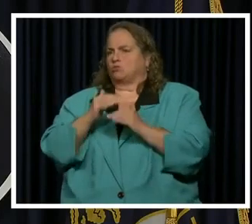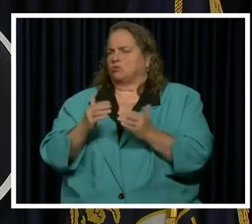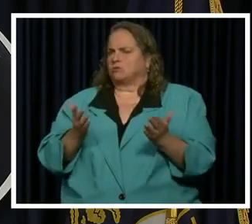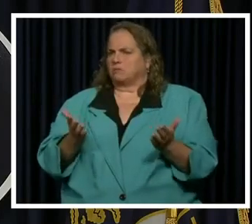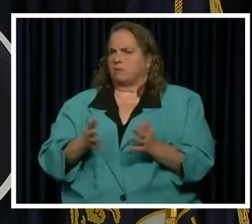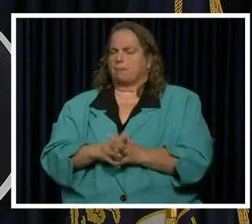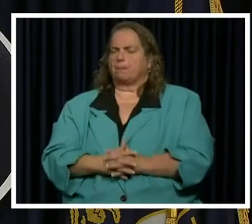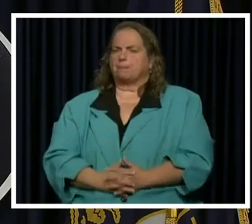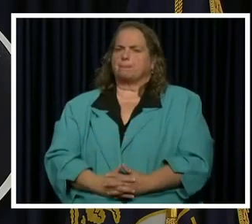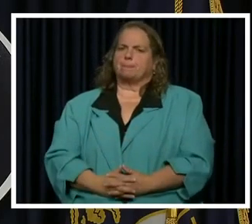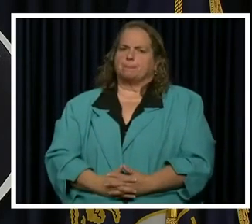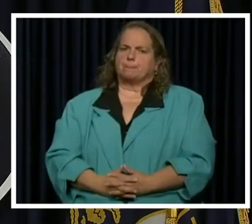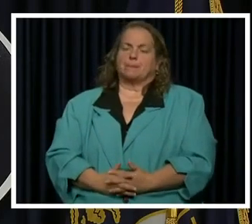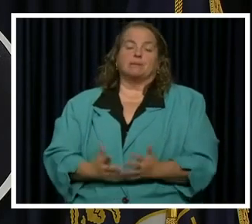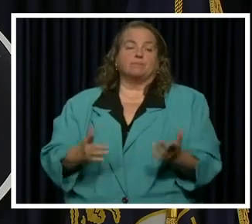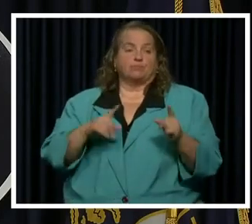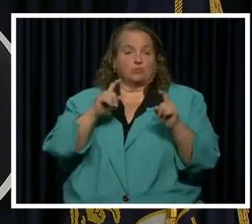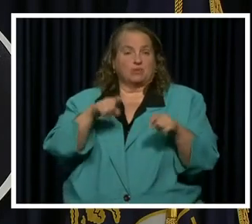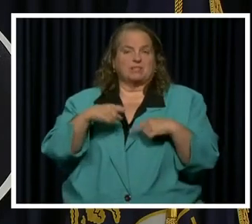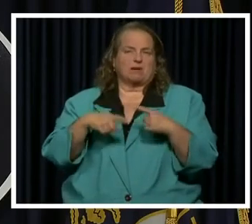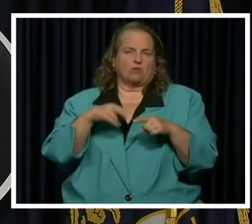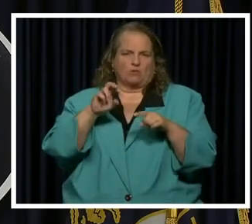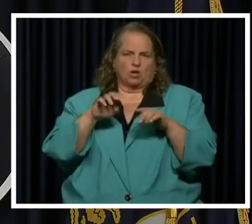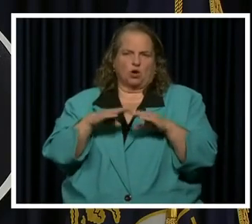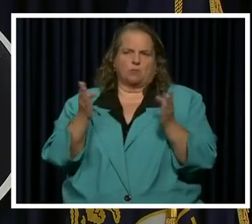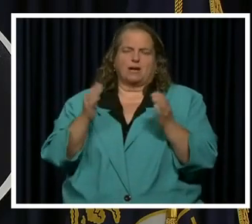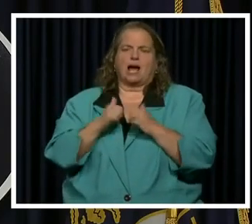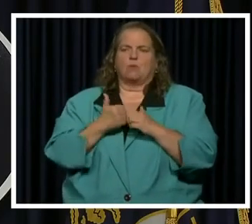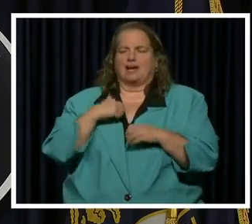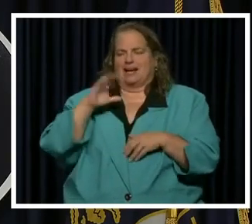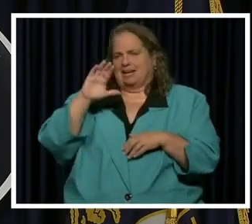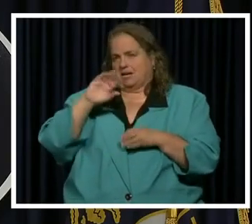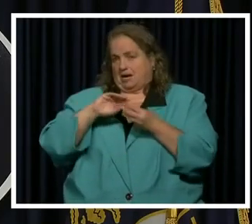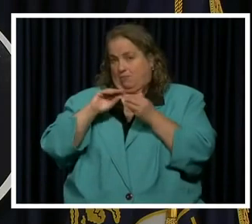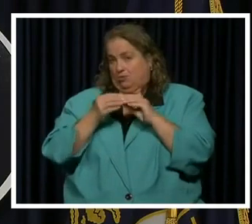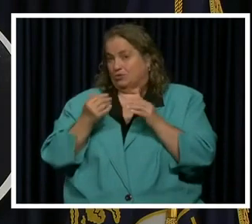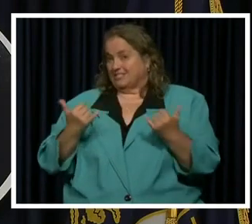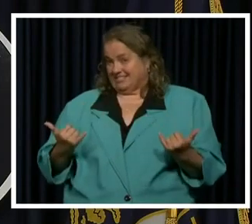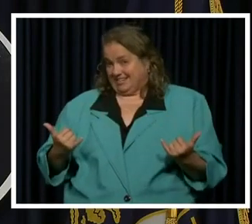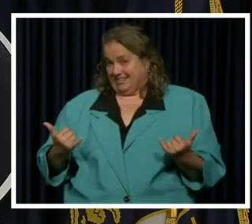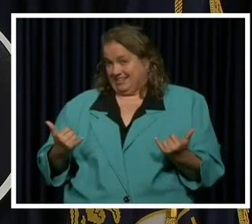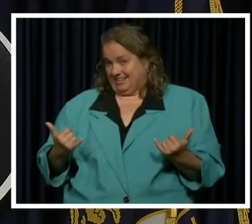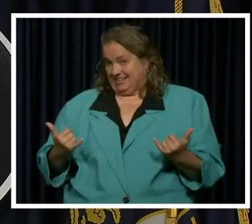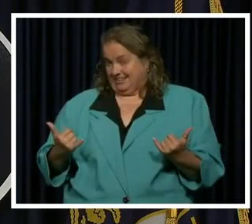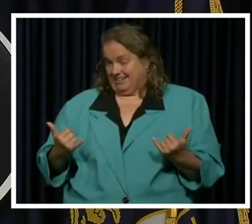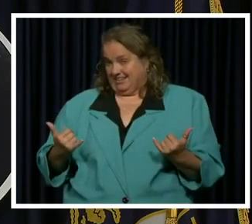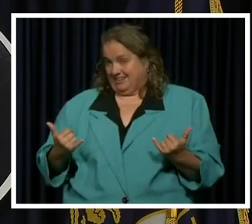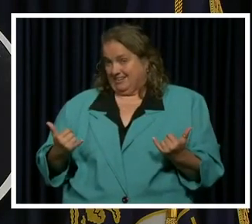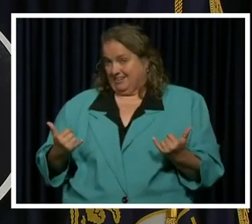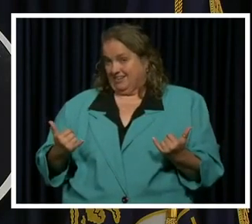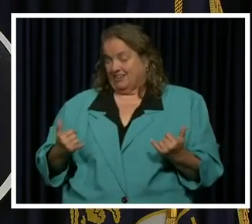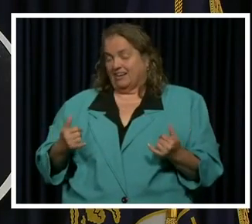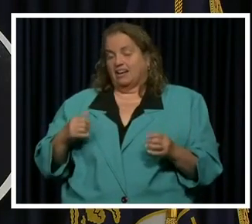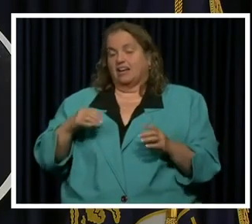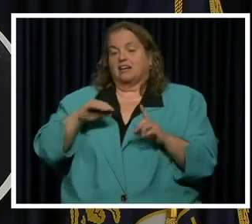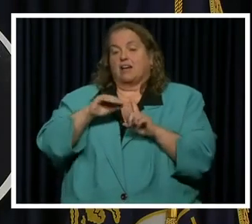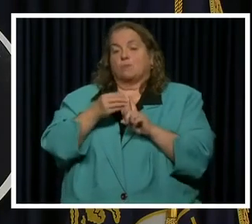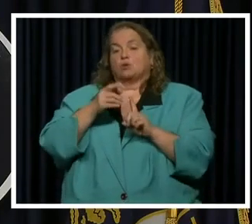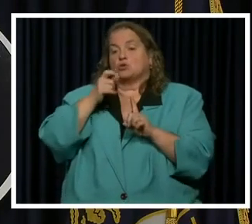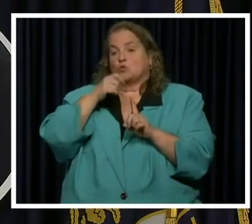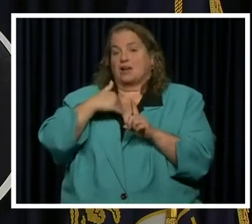So the questions about reopening and with our cases are our numbers of positive staying about the same.